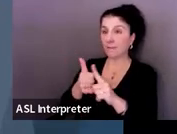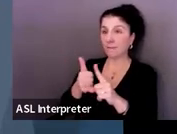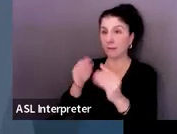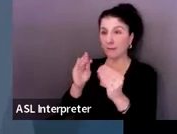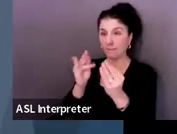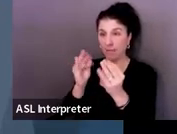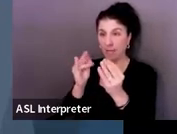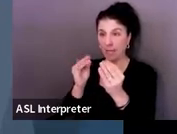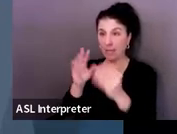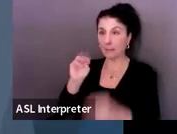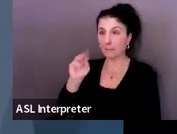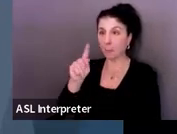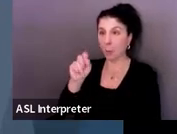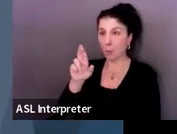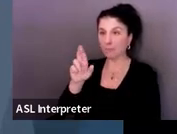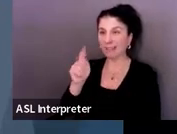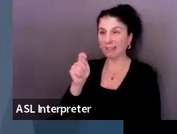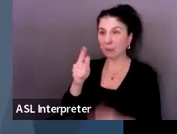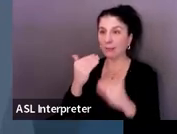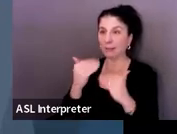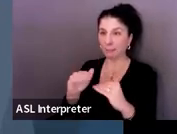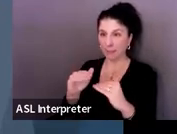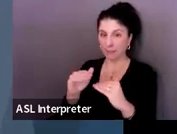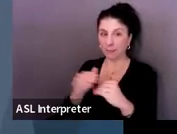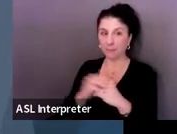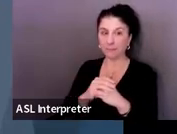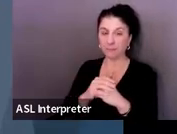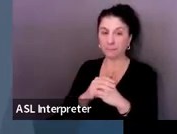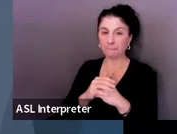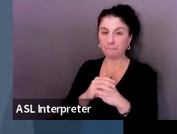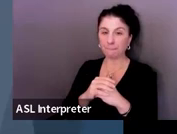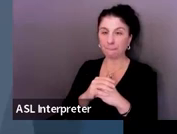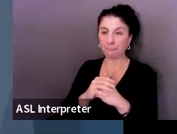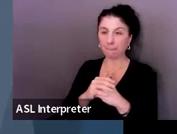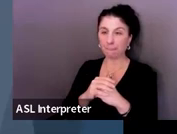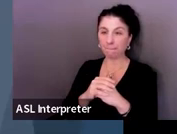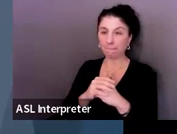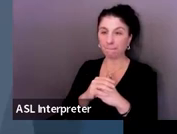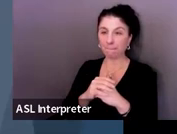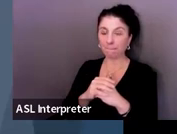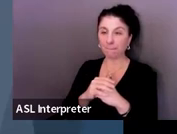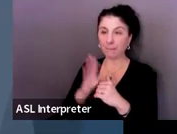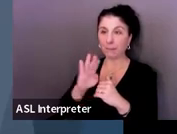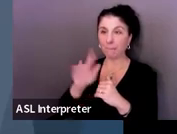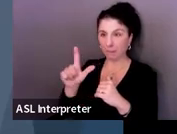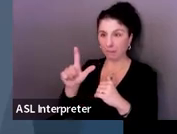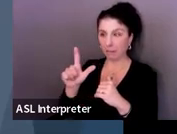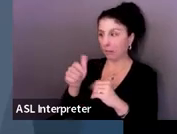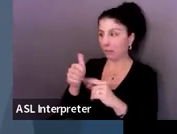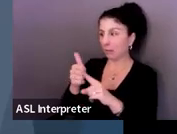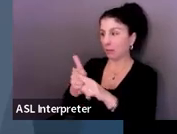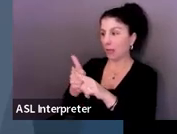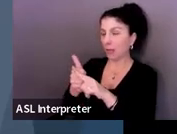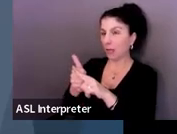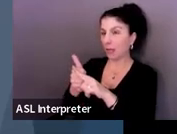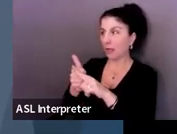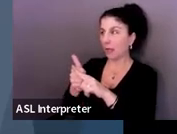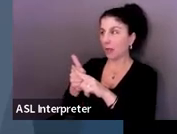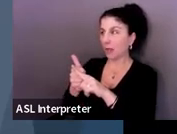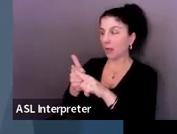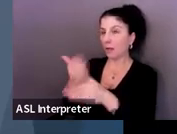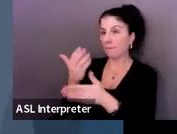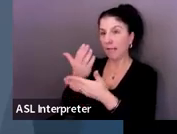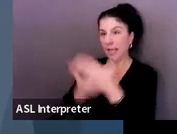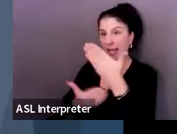he has dependency for all care and hand over hand